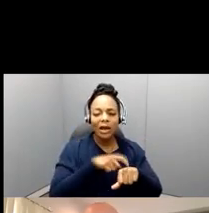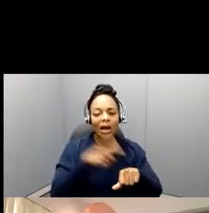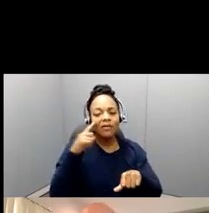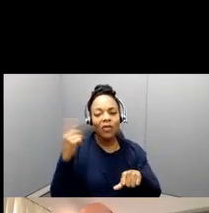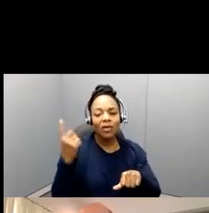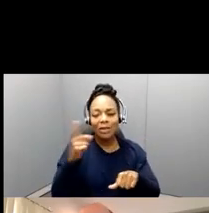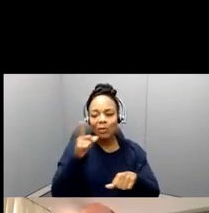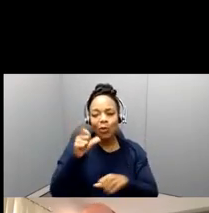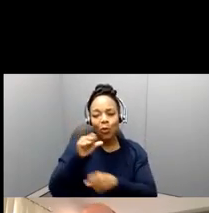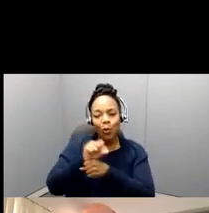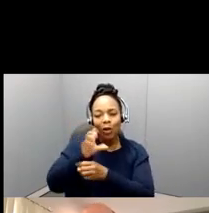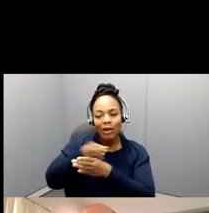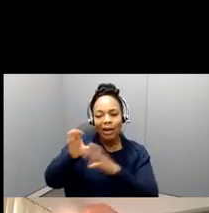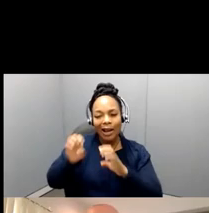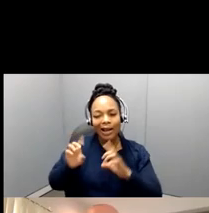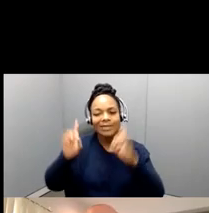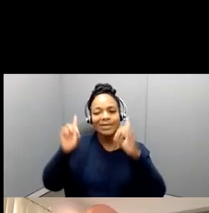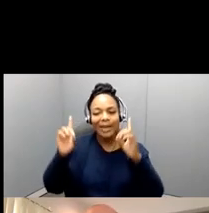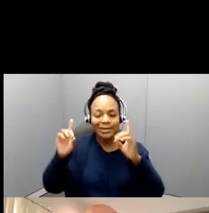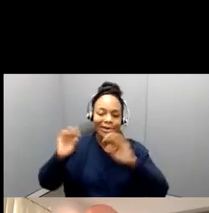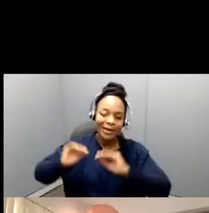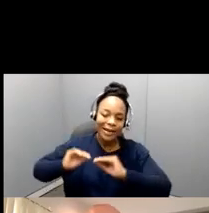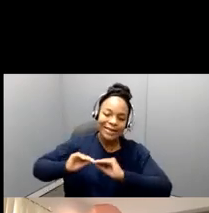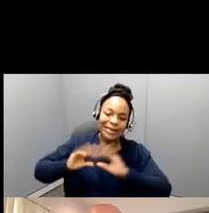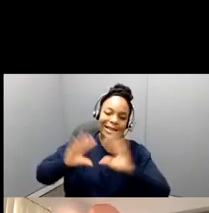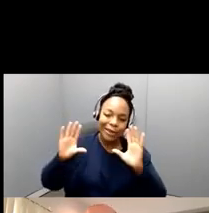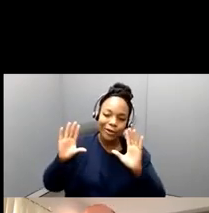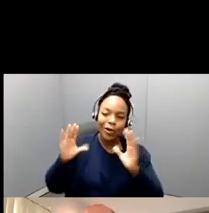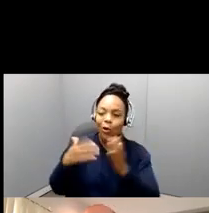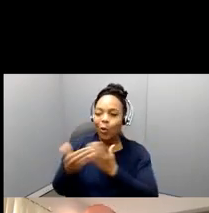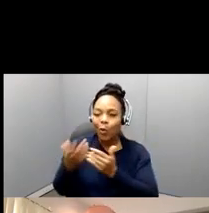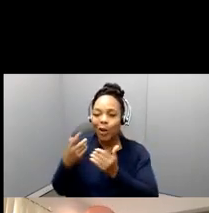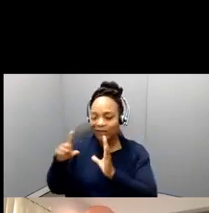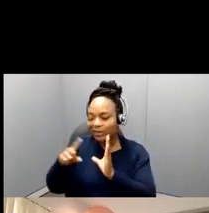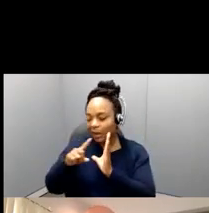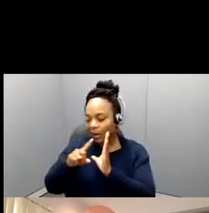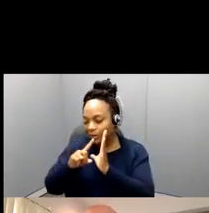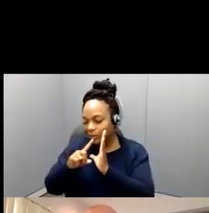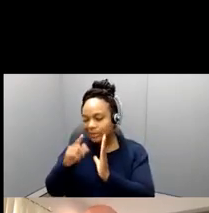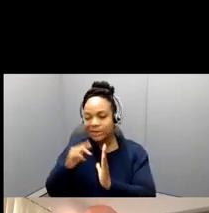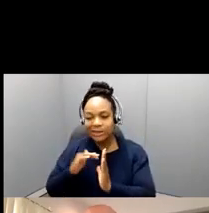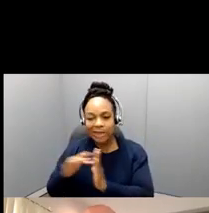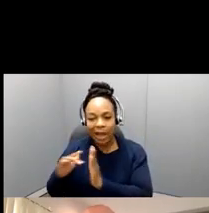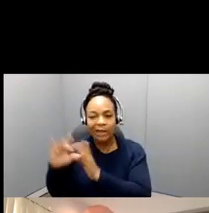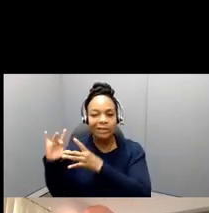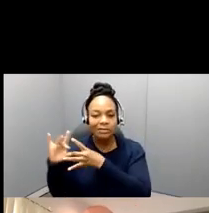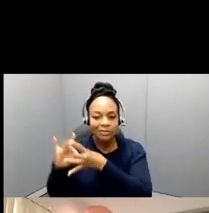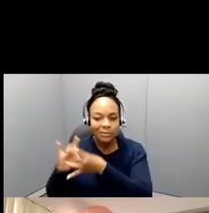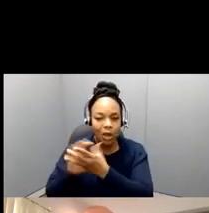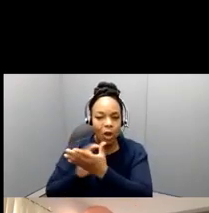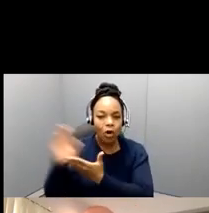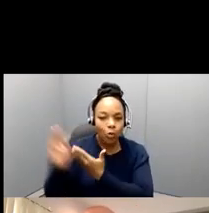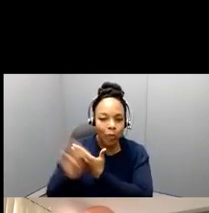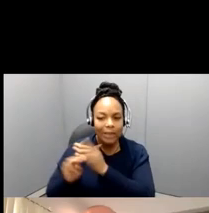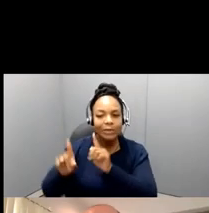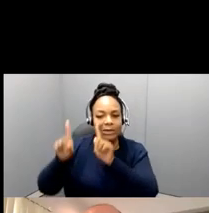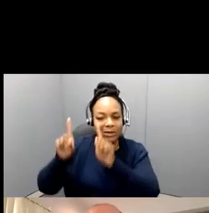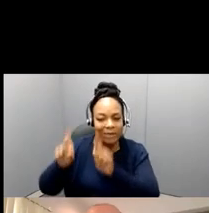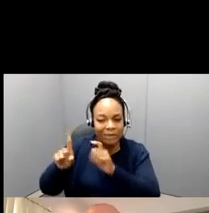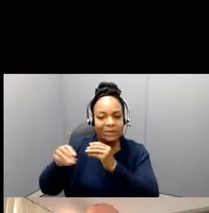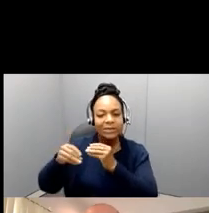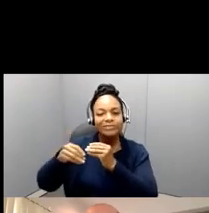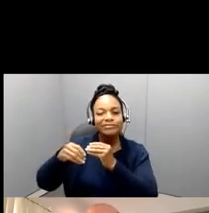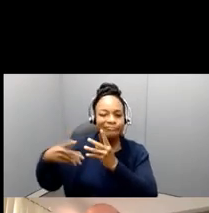things that they're studying are education. If if it's curriculum, if it's testing, um, the list goes on. Sometimes something, for example,